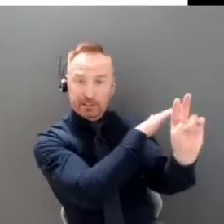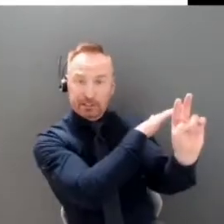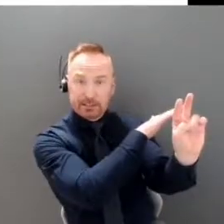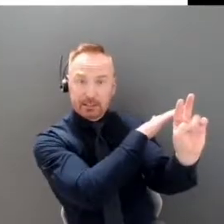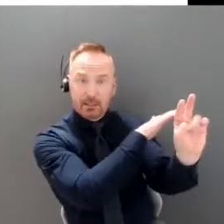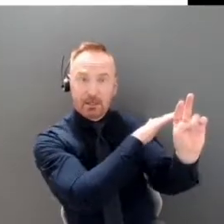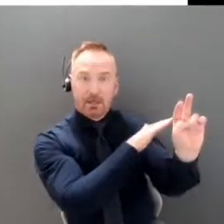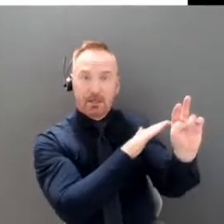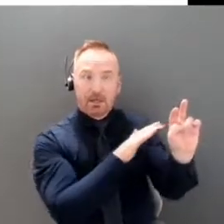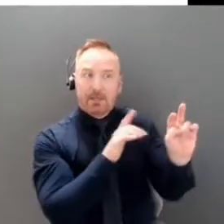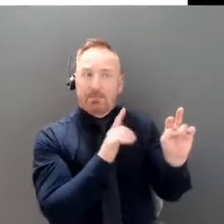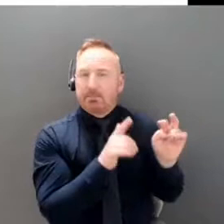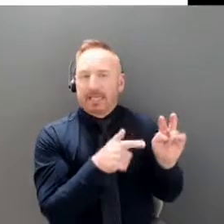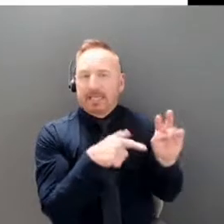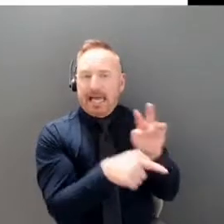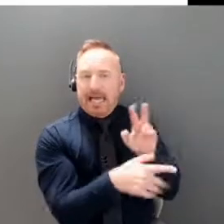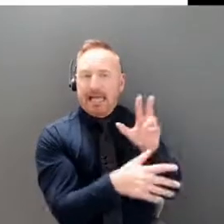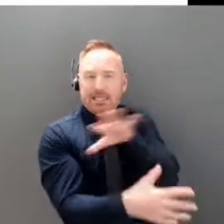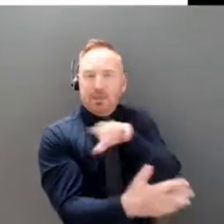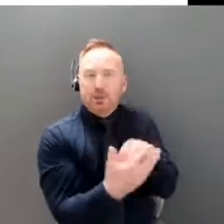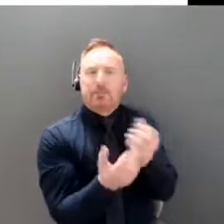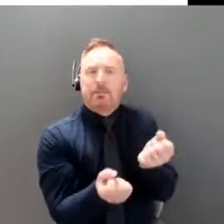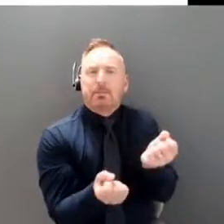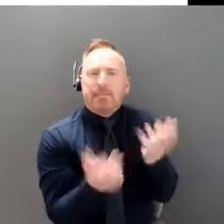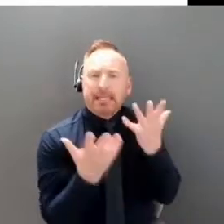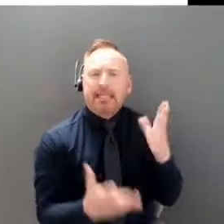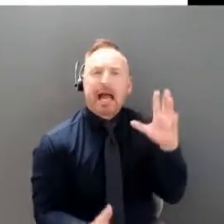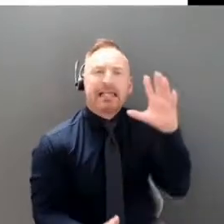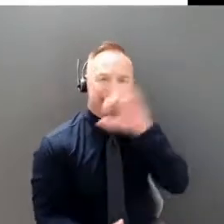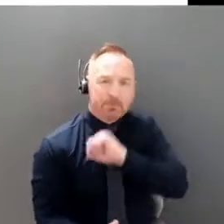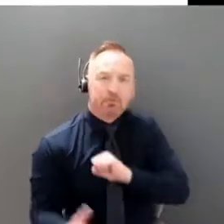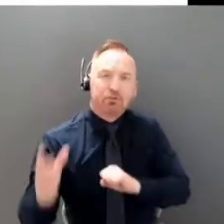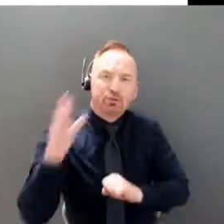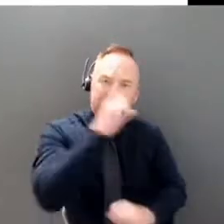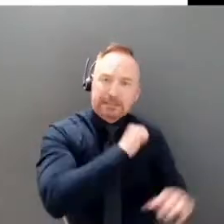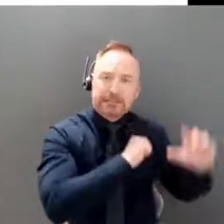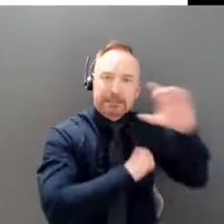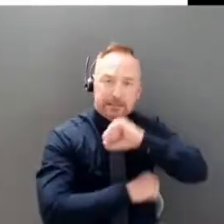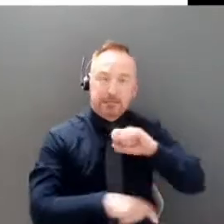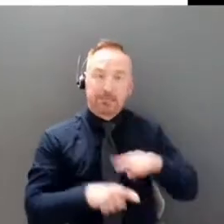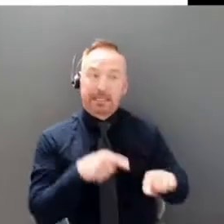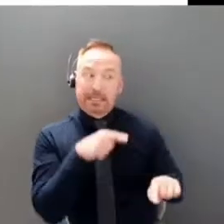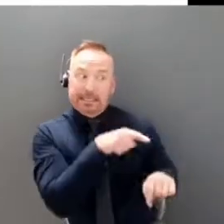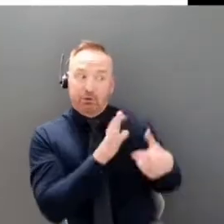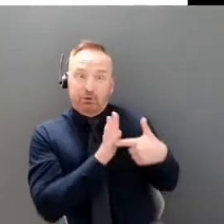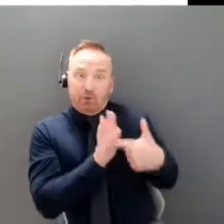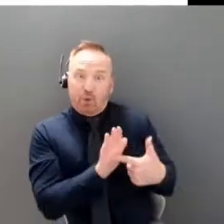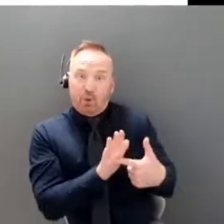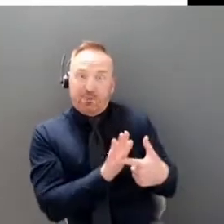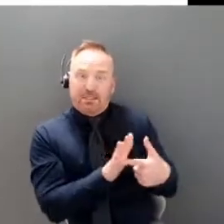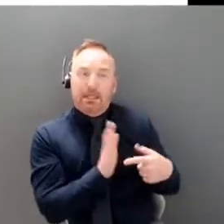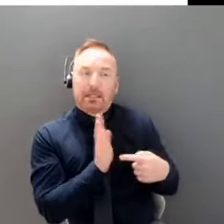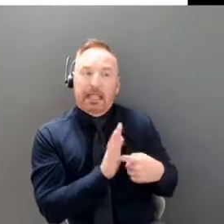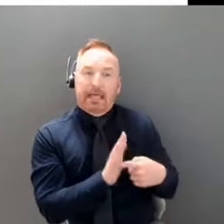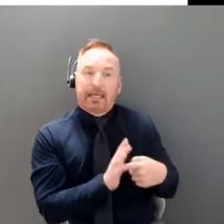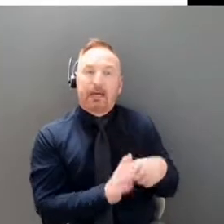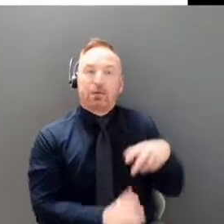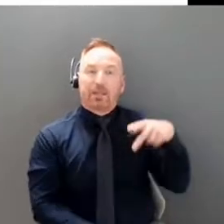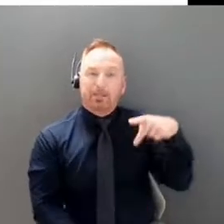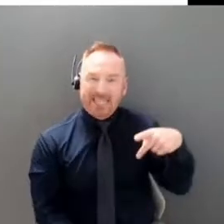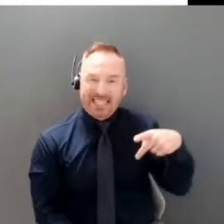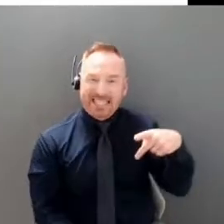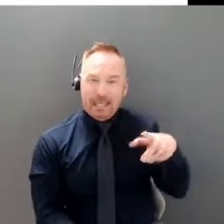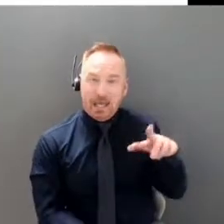assumptions. But I think this just gives us a kind of a scale of what might have been happening with a P1, variant driven